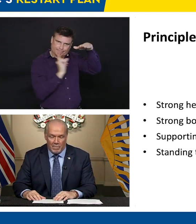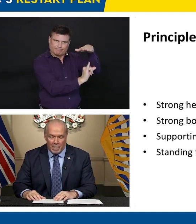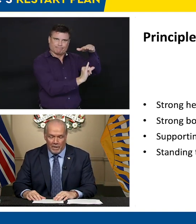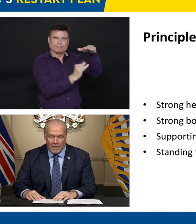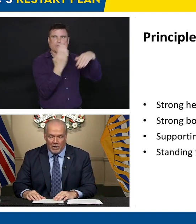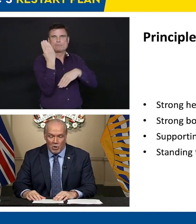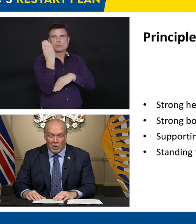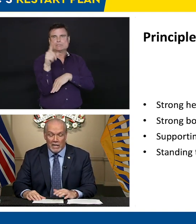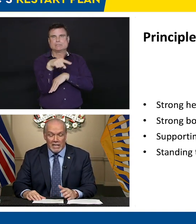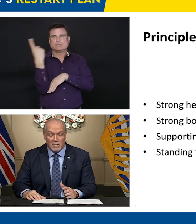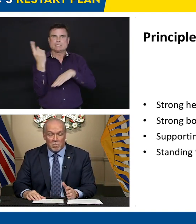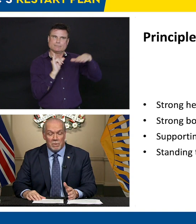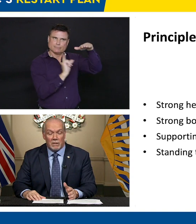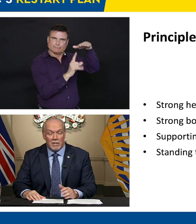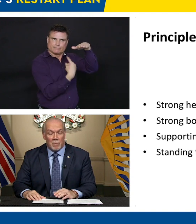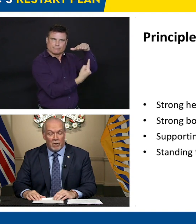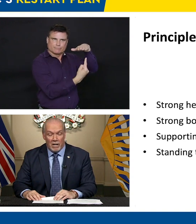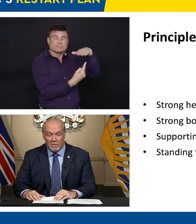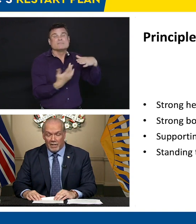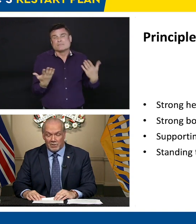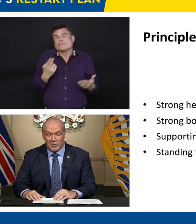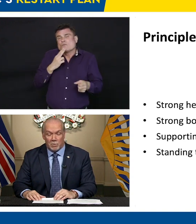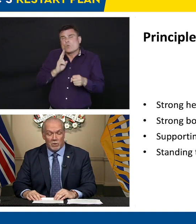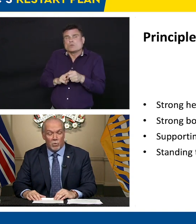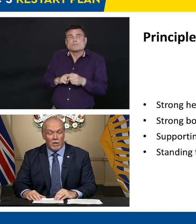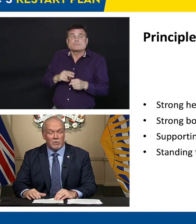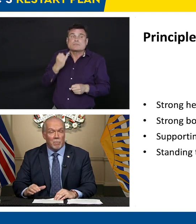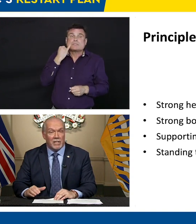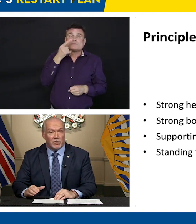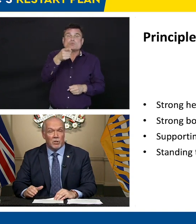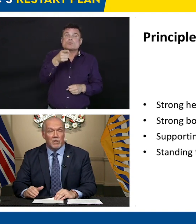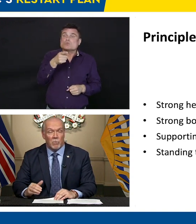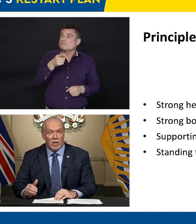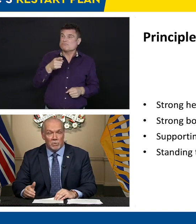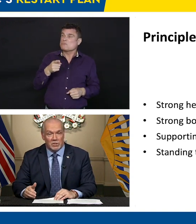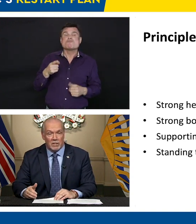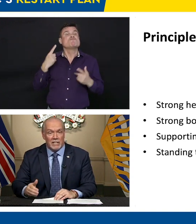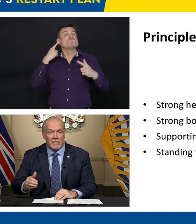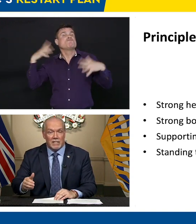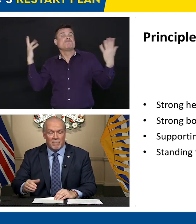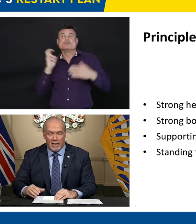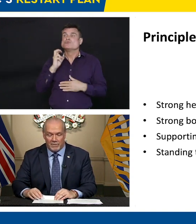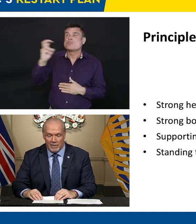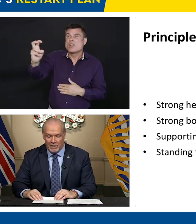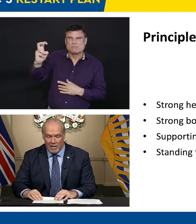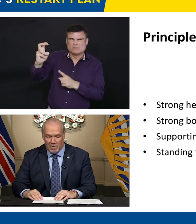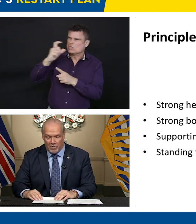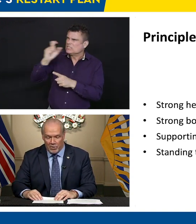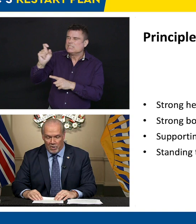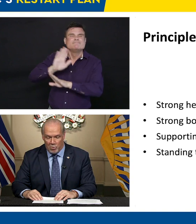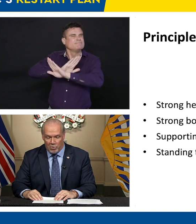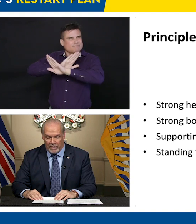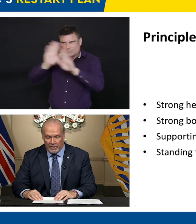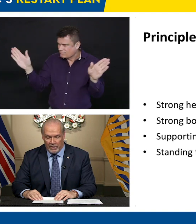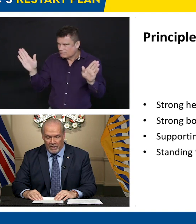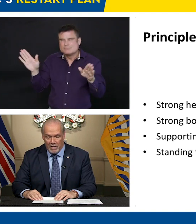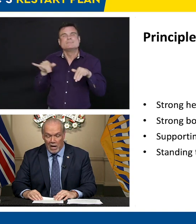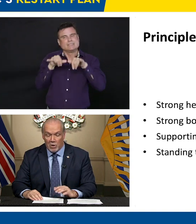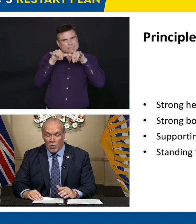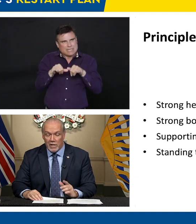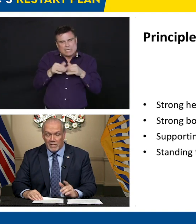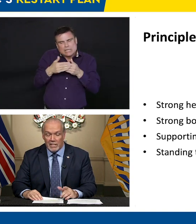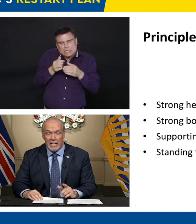travel. We're going to need to build up our health care system and work to make sure that we are resilient in the event of a further outbreak.